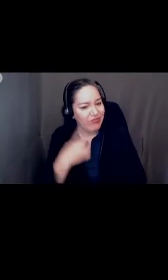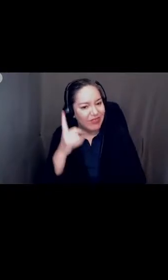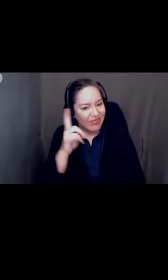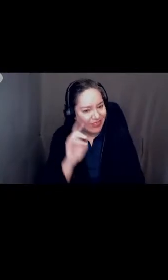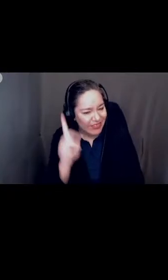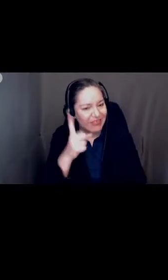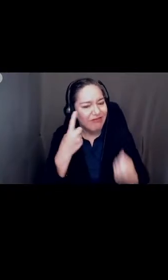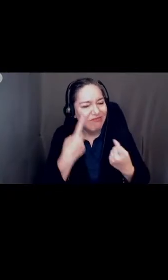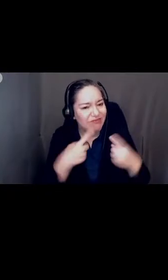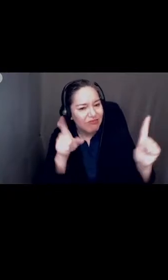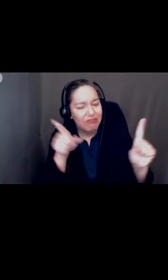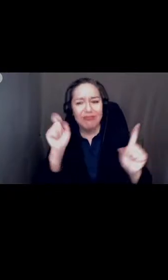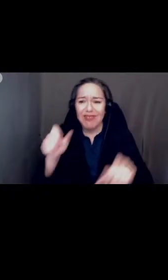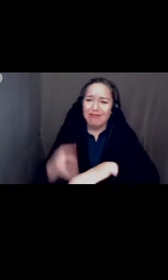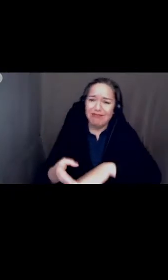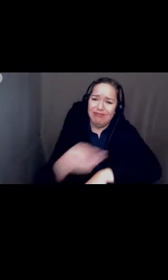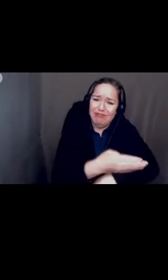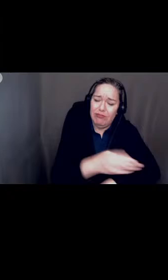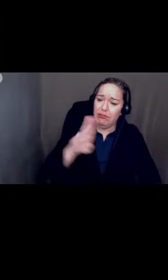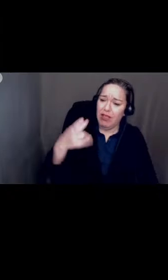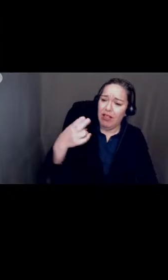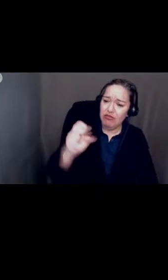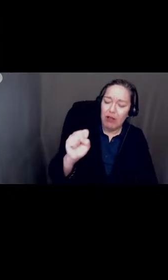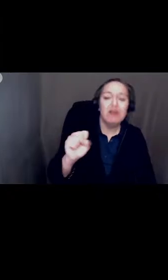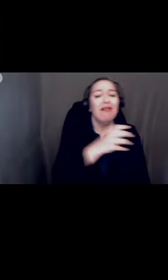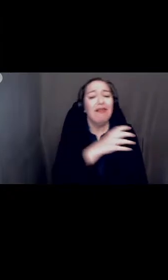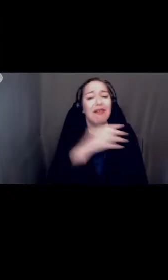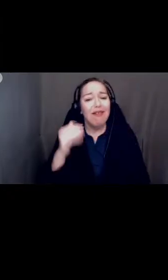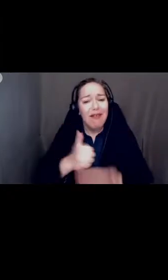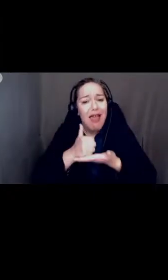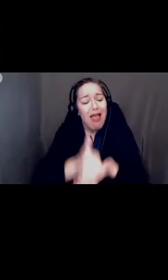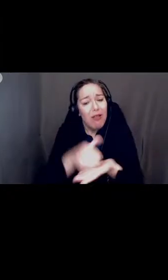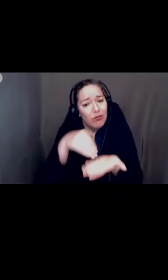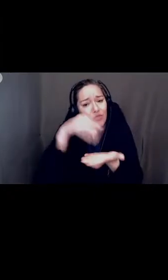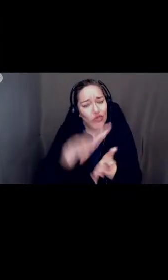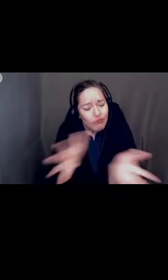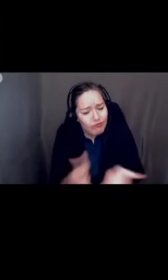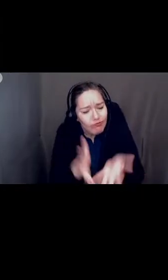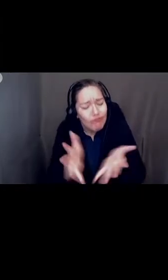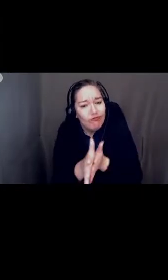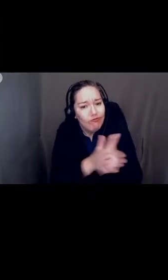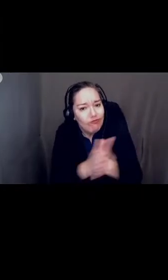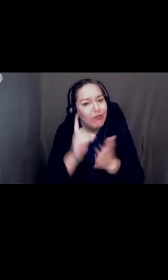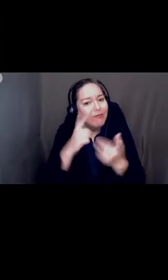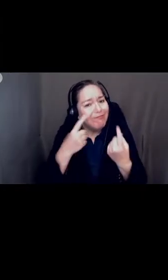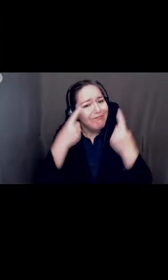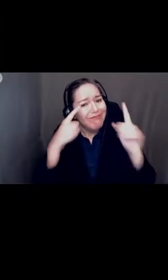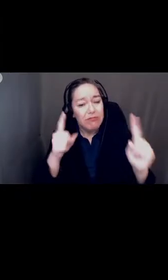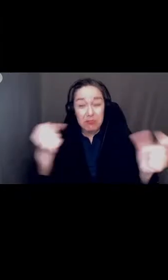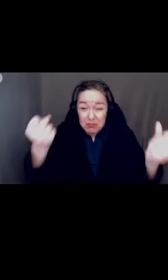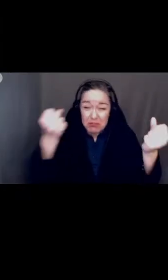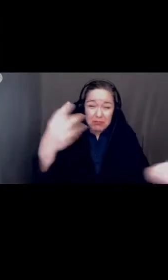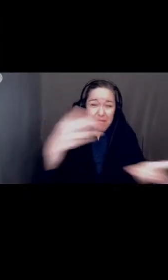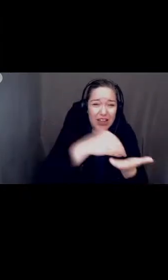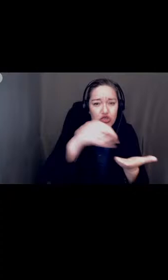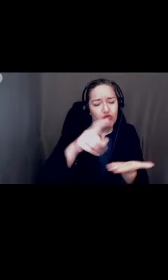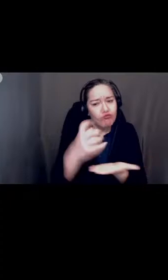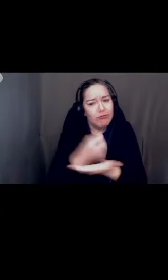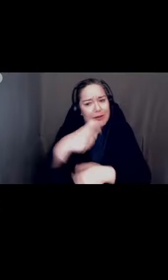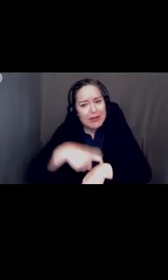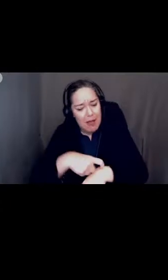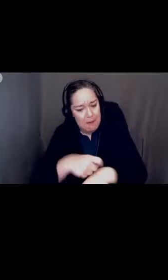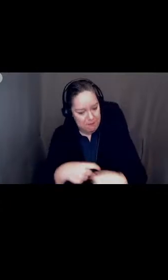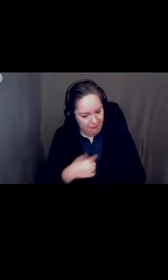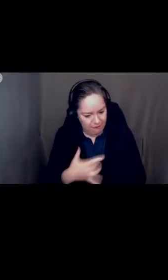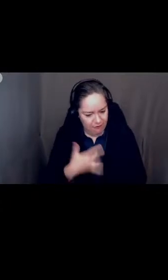improve not only bhs but helping motivating students to succeed with so many students she took the time to make me feel special and make me feel